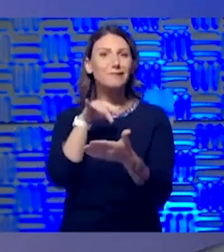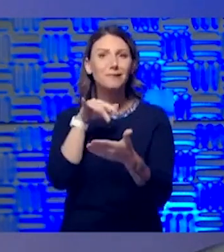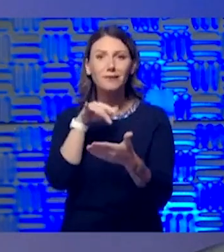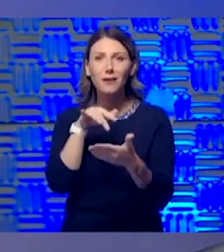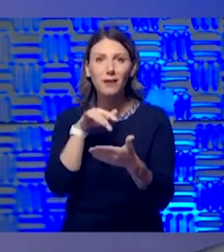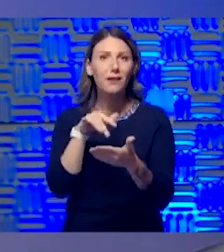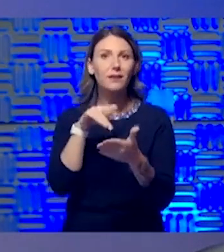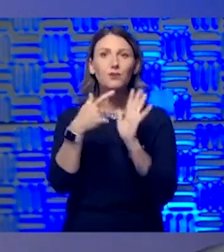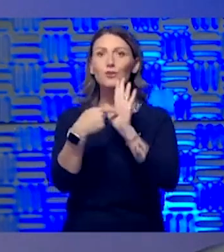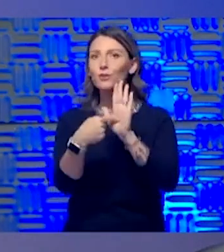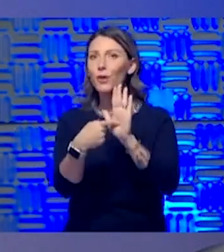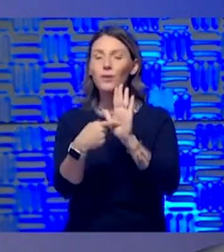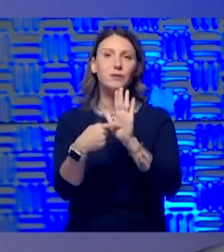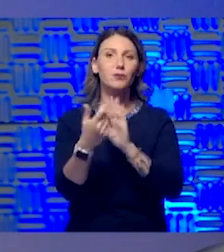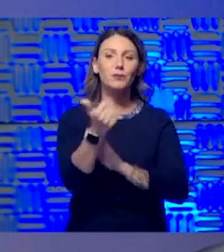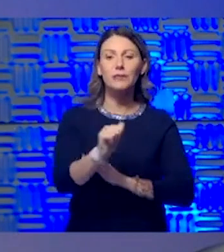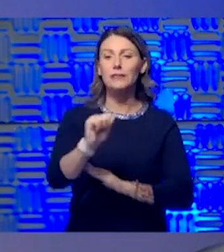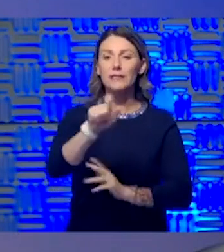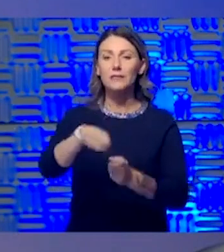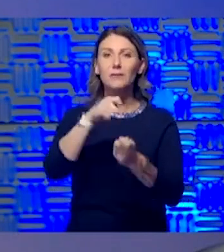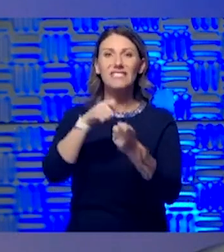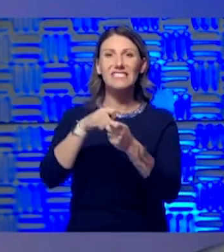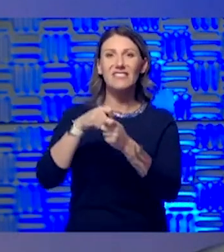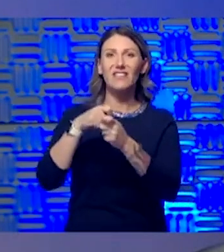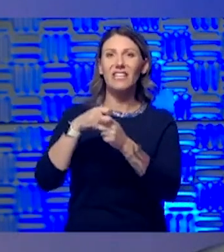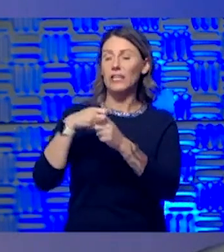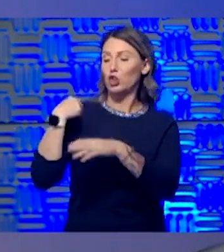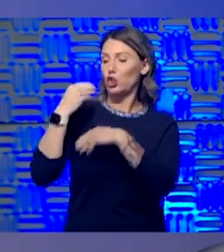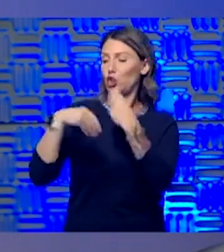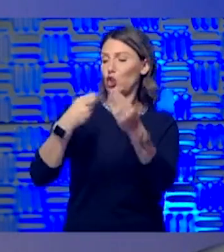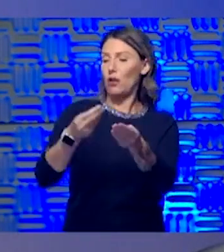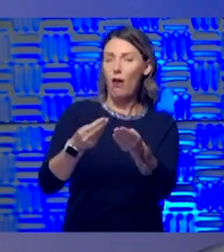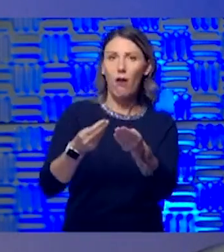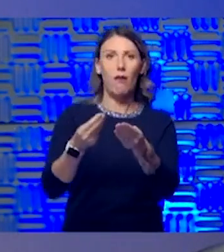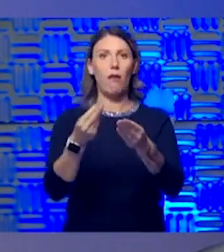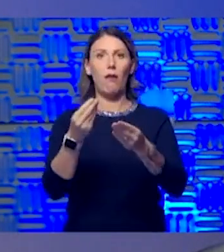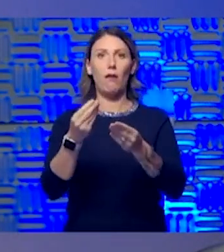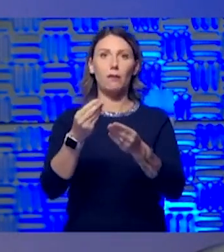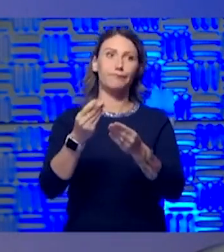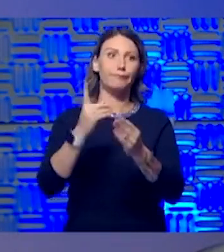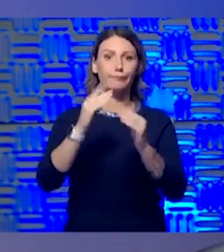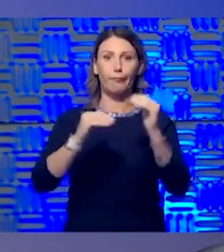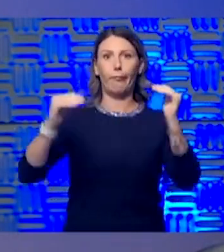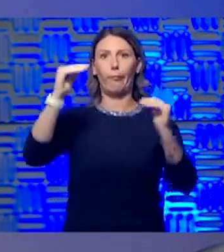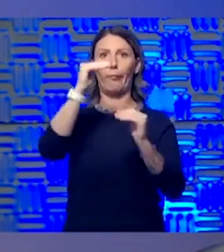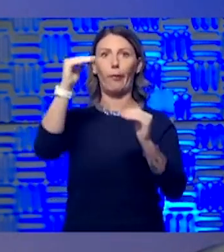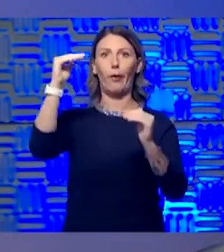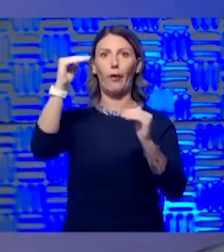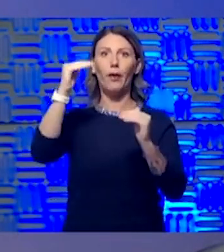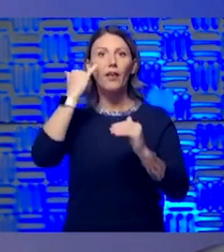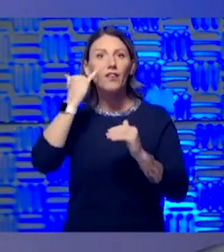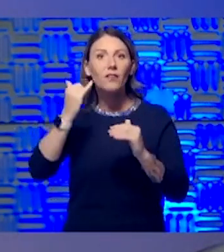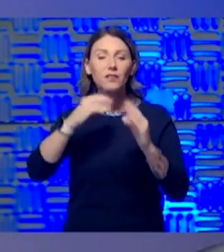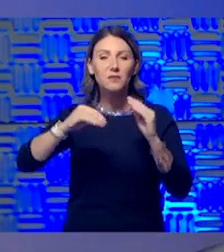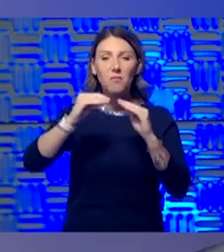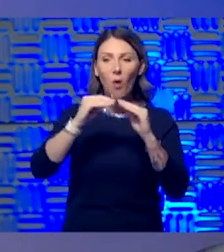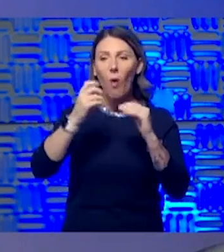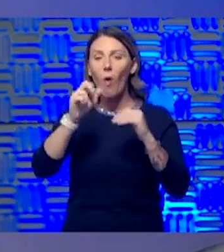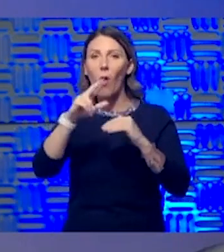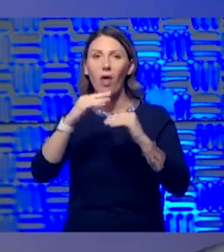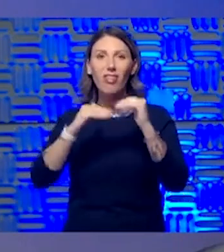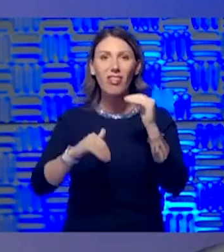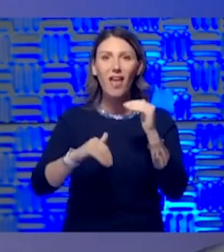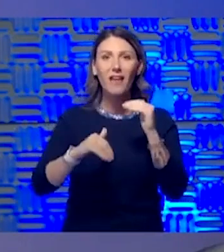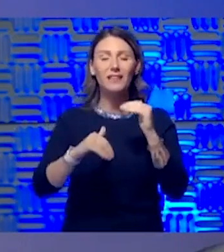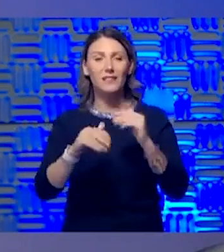that you have any certain genetic predisposition as far as race or anything like that or where you're from or, you know, what